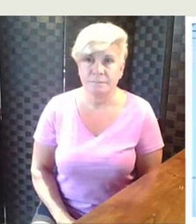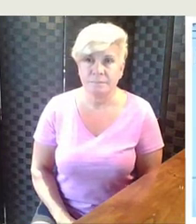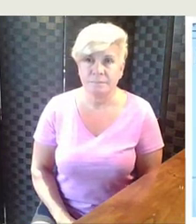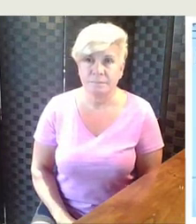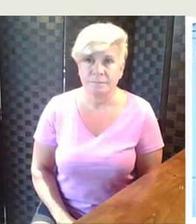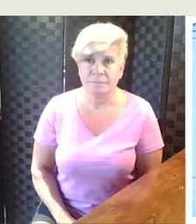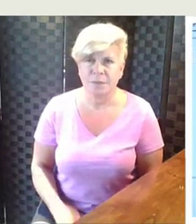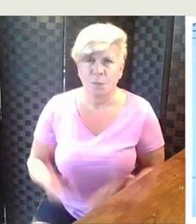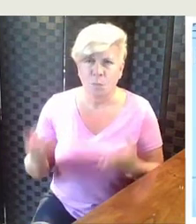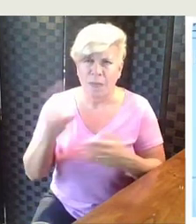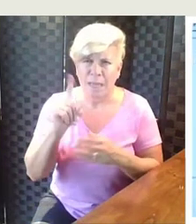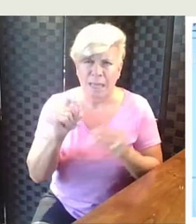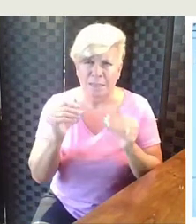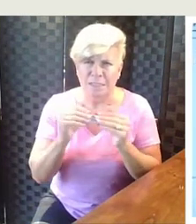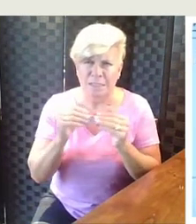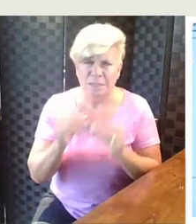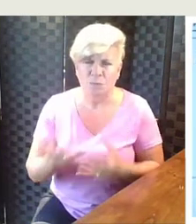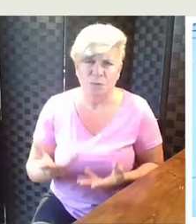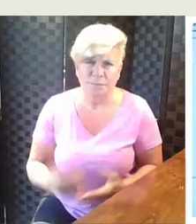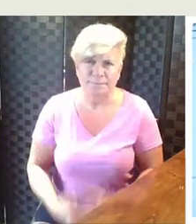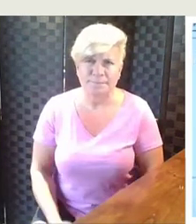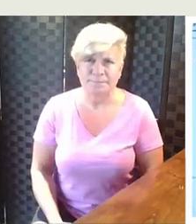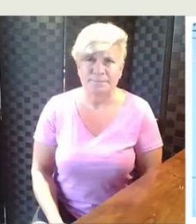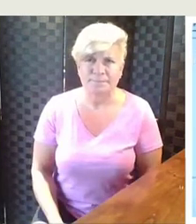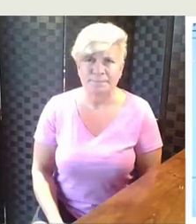What does x equal here?